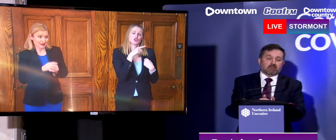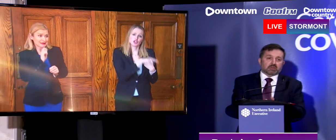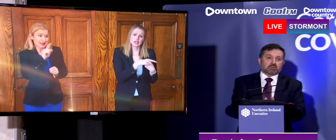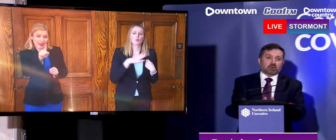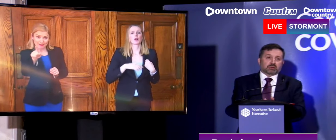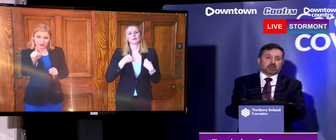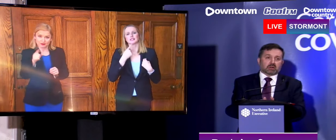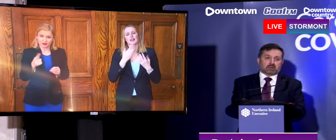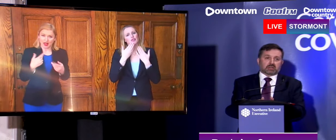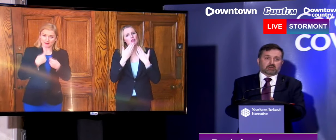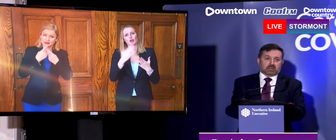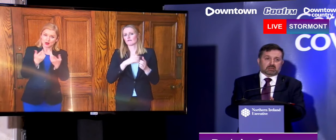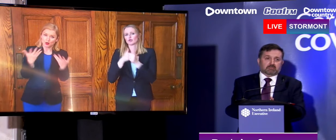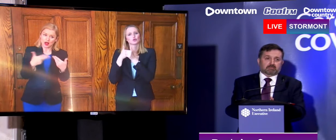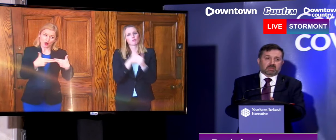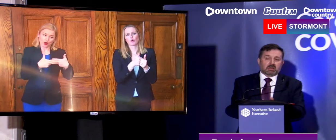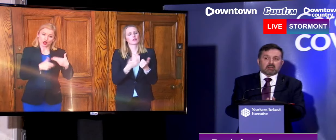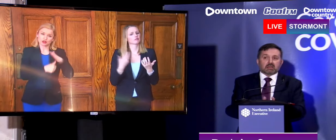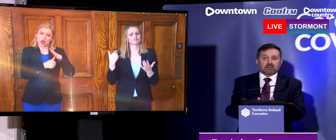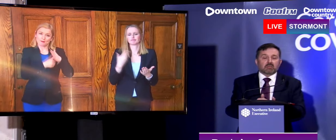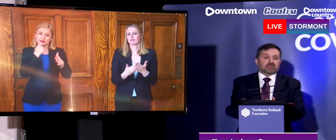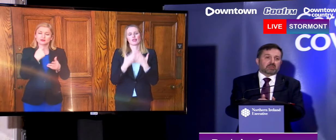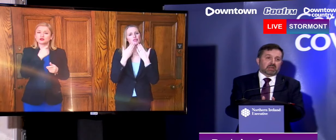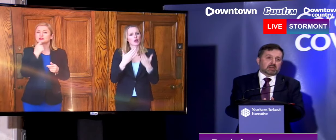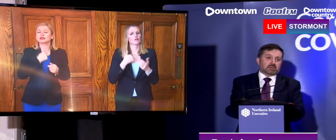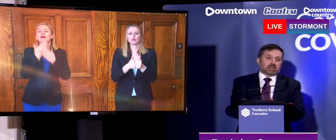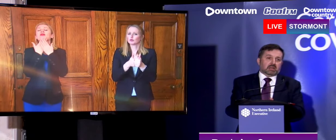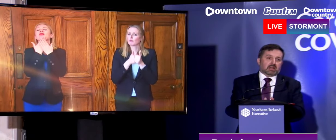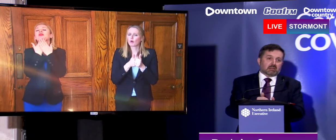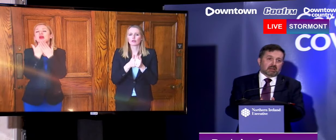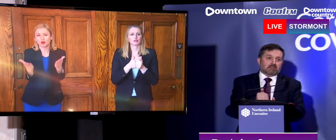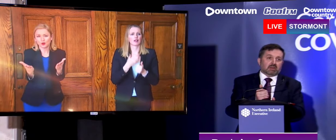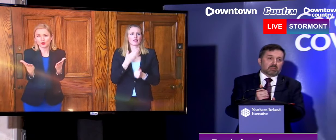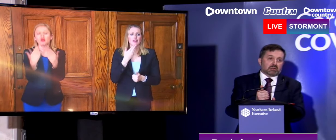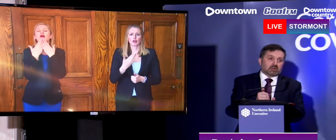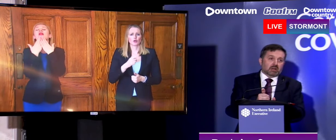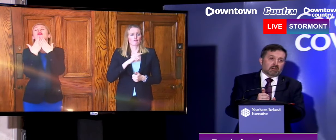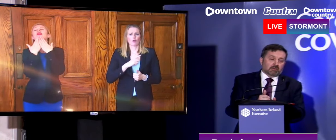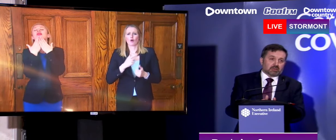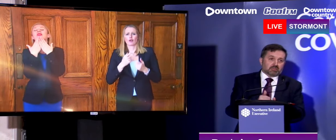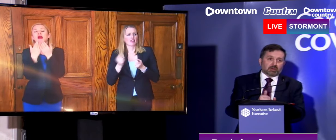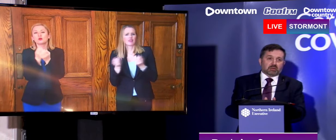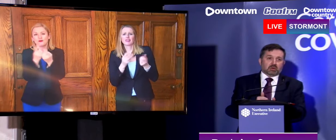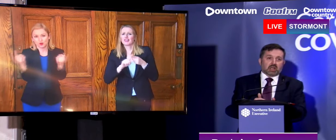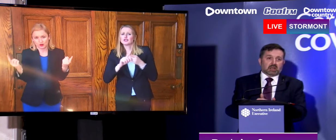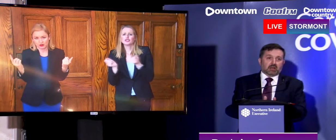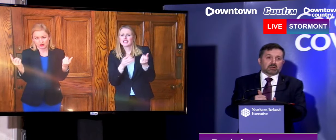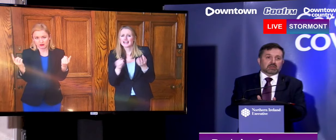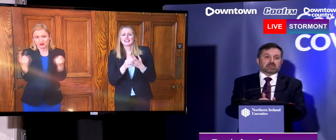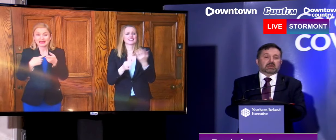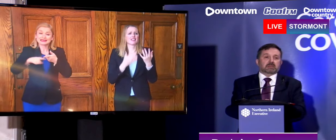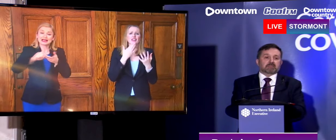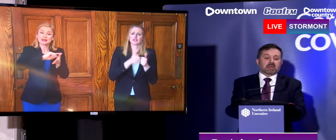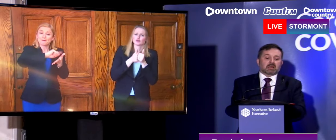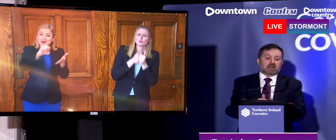for the support you're currently showing us. Thank you very much for the pizzas you're sending in. Thank you very much for the support that we're getting